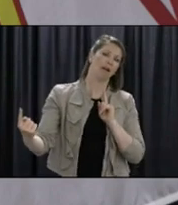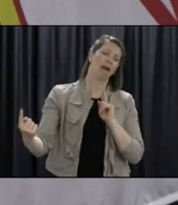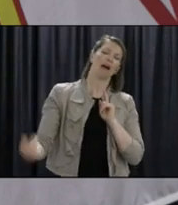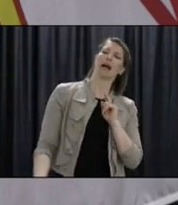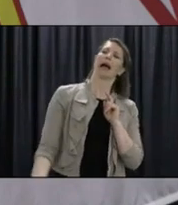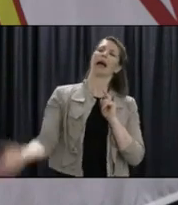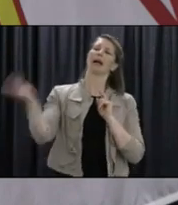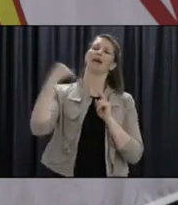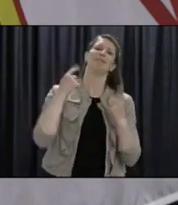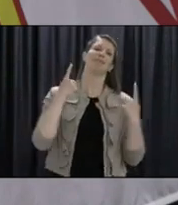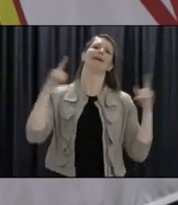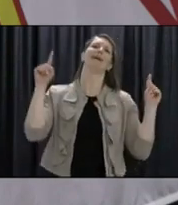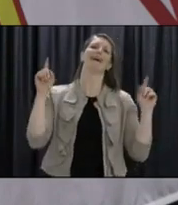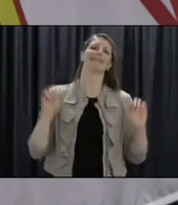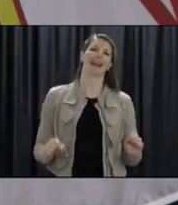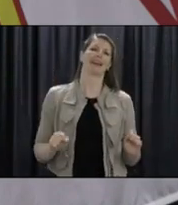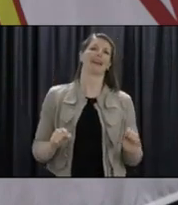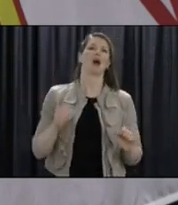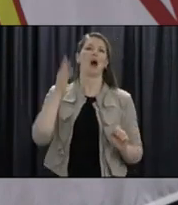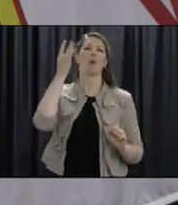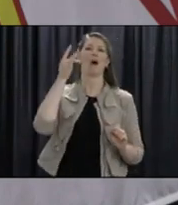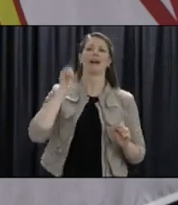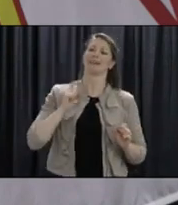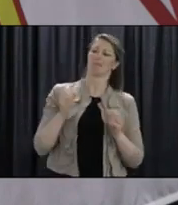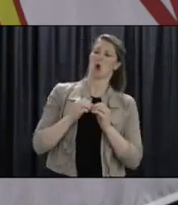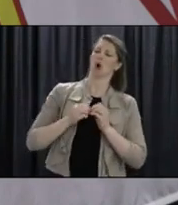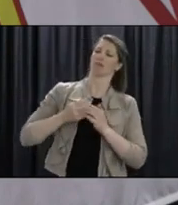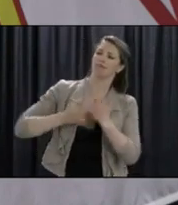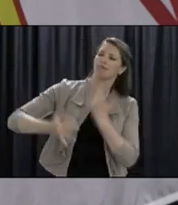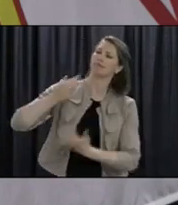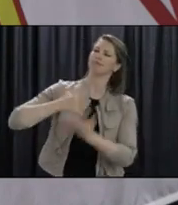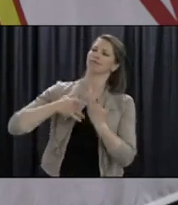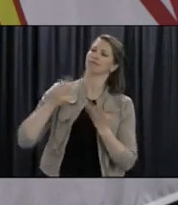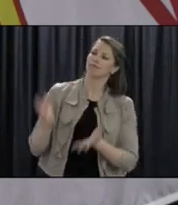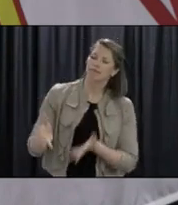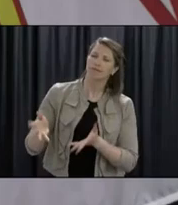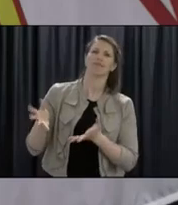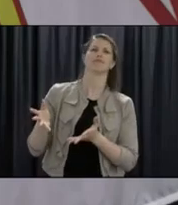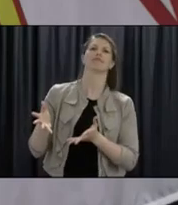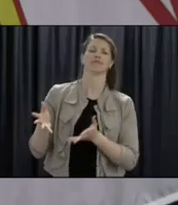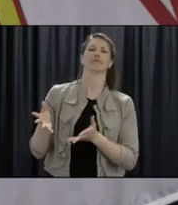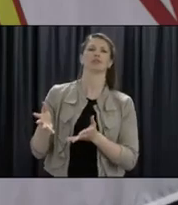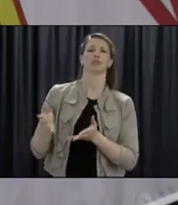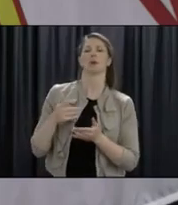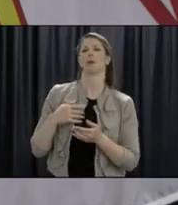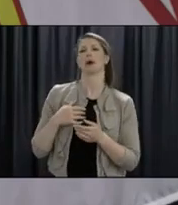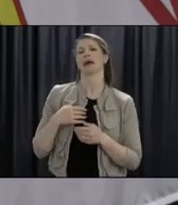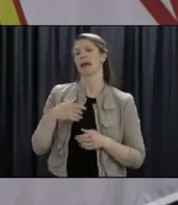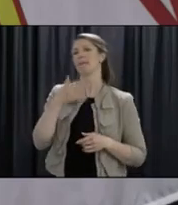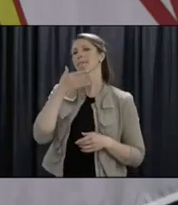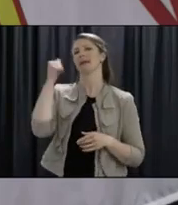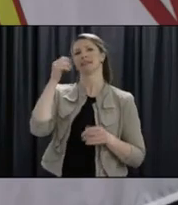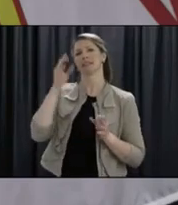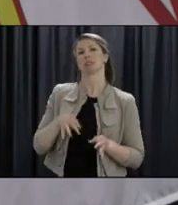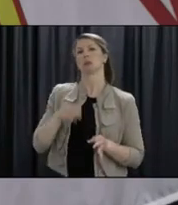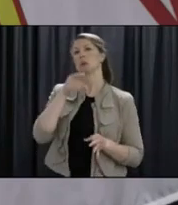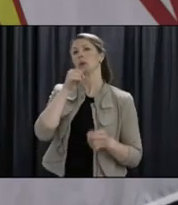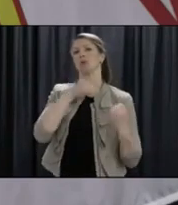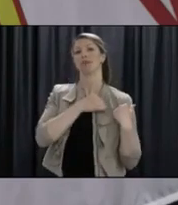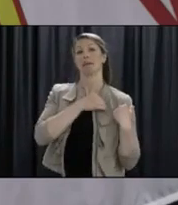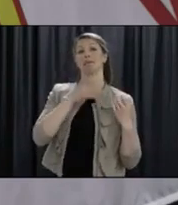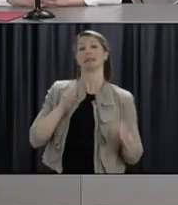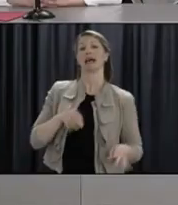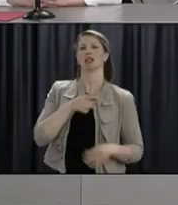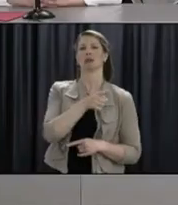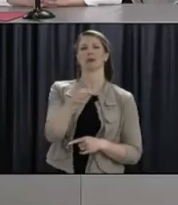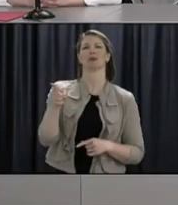after your mental health and make sure that you can socialize and are responsible and that makes, what makes common sense to you. Thank you.